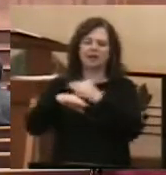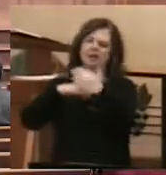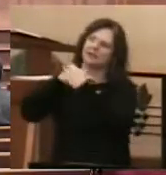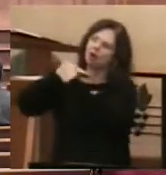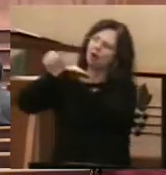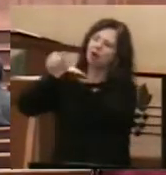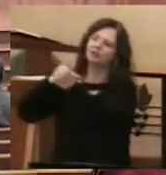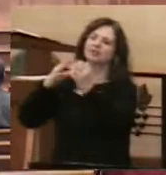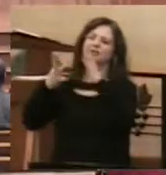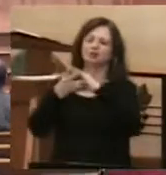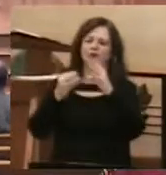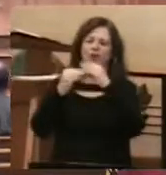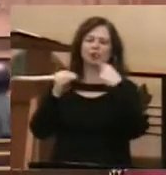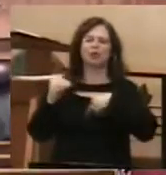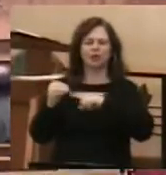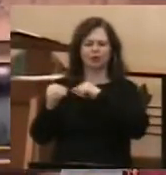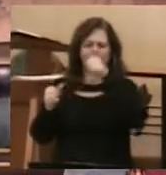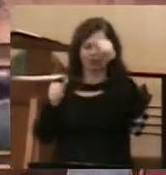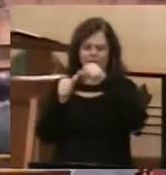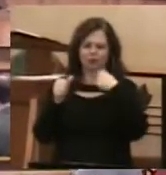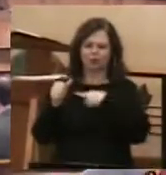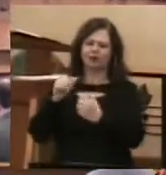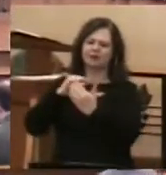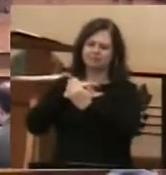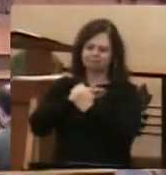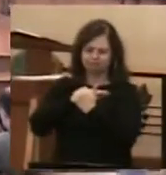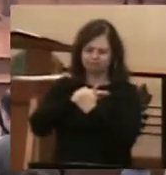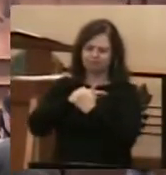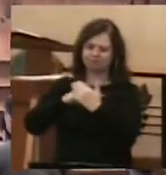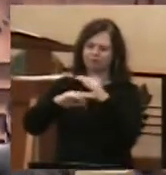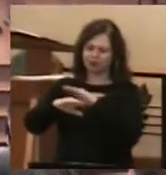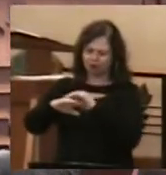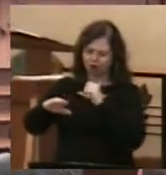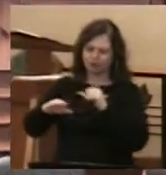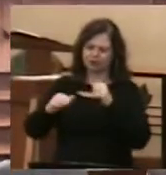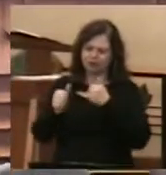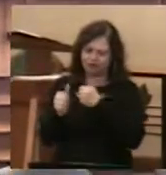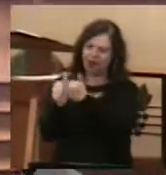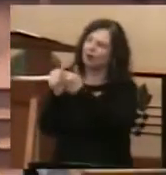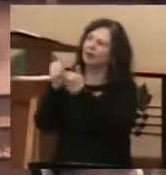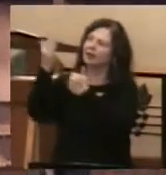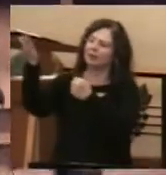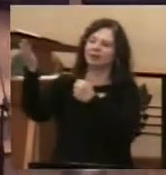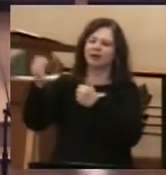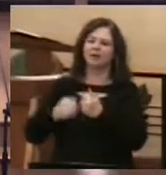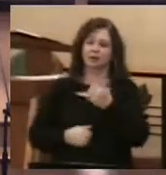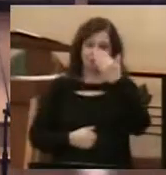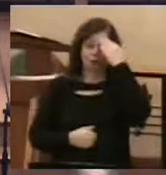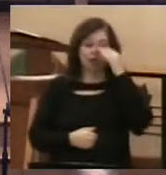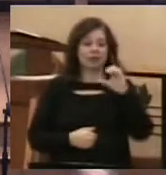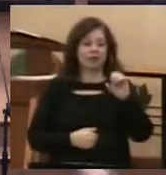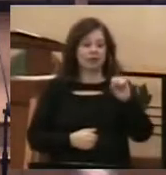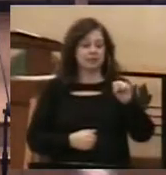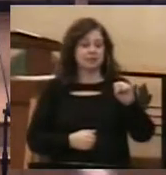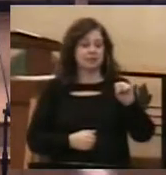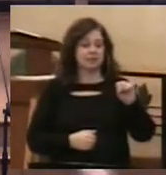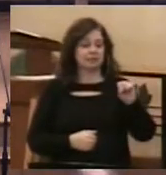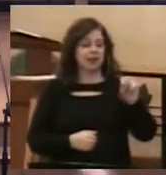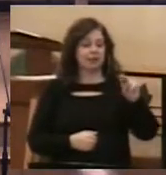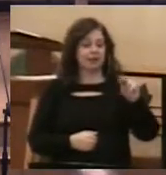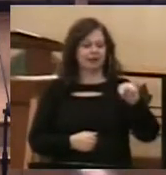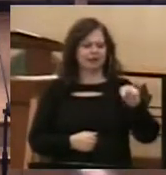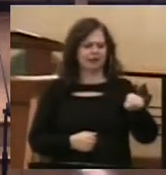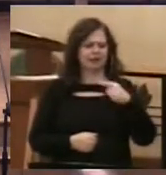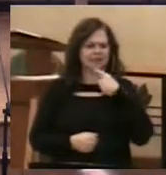in our call to follow. If you remember, Simon Peter felt that he was unworthy. He said, Lord, go away